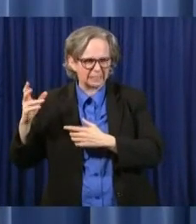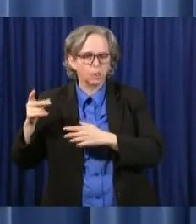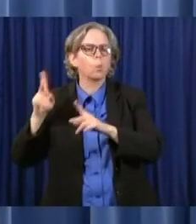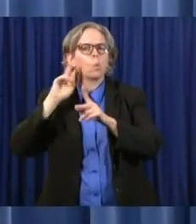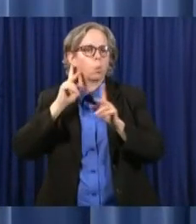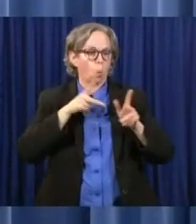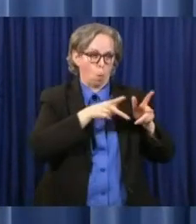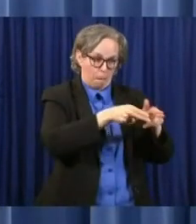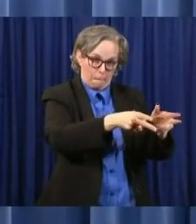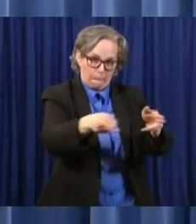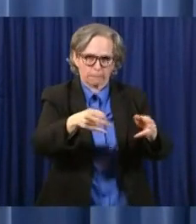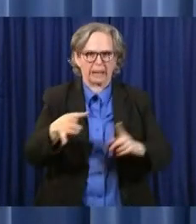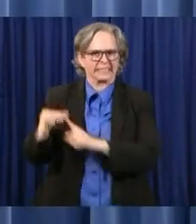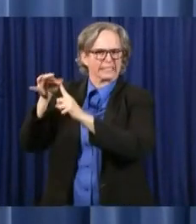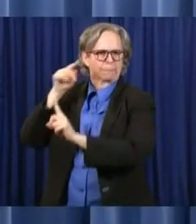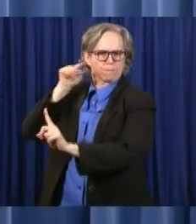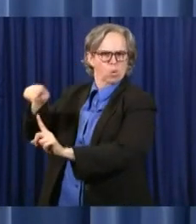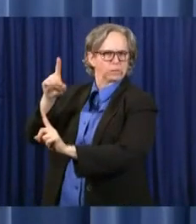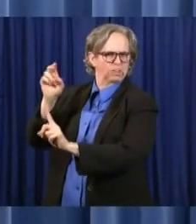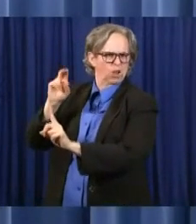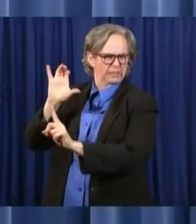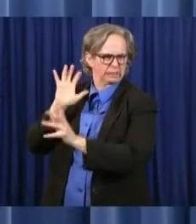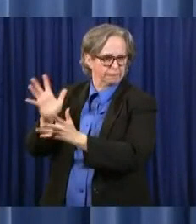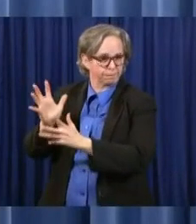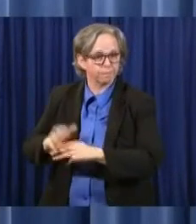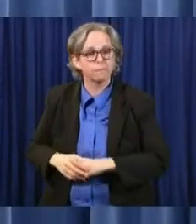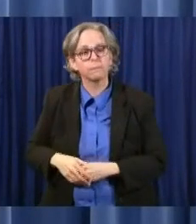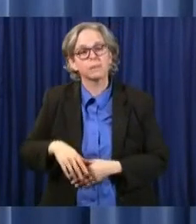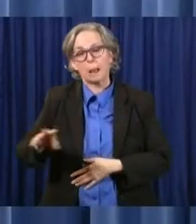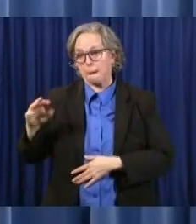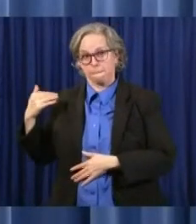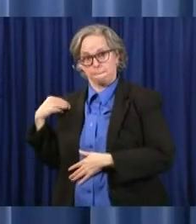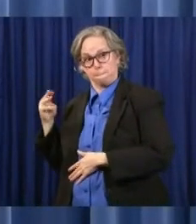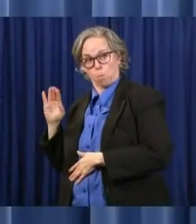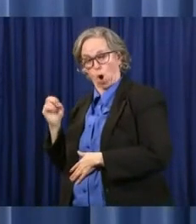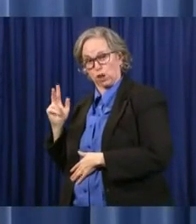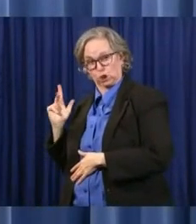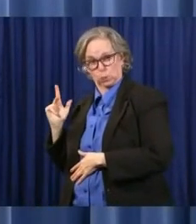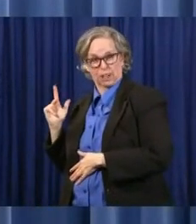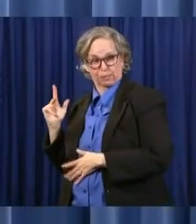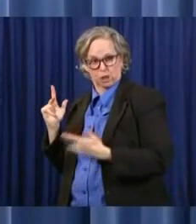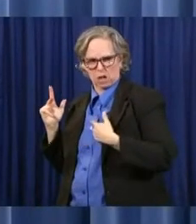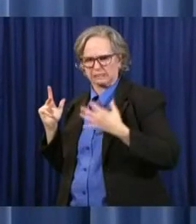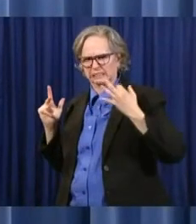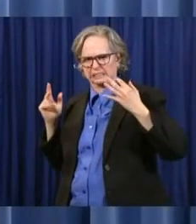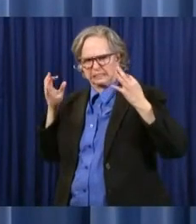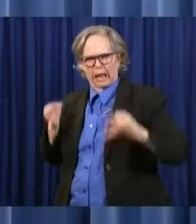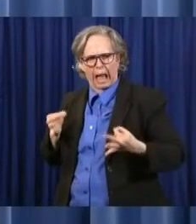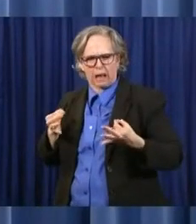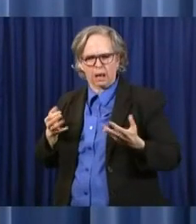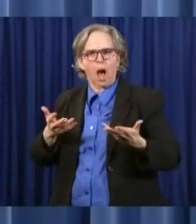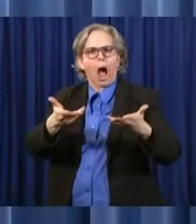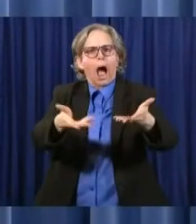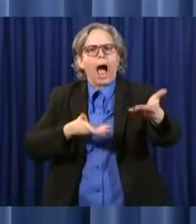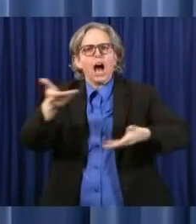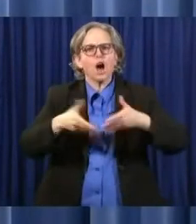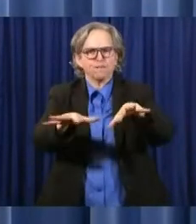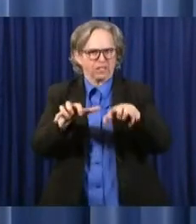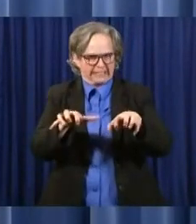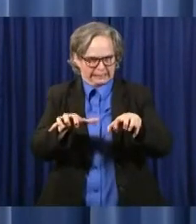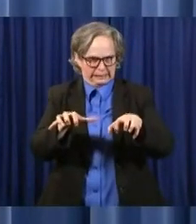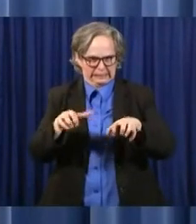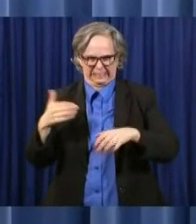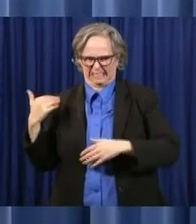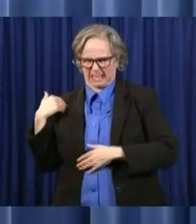March 23rd, I initiated an immediate hiring freeze for state employees and state agencies, boards, and commissions. That continues.